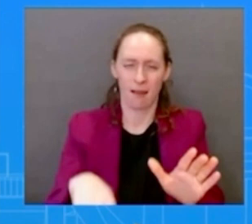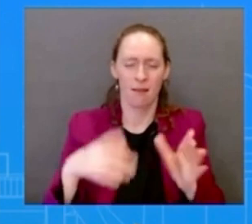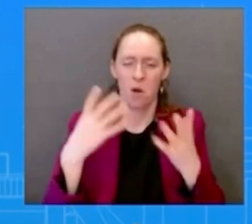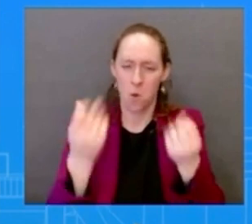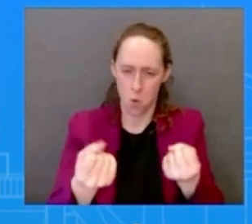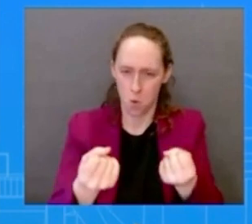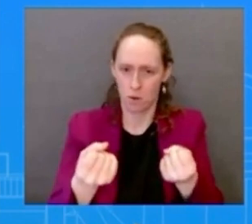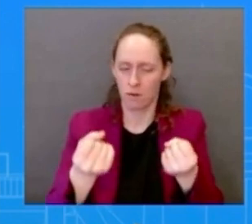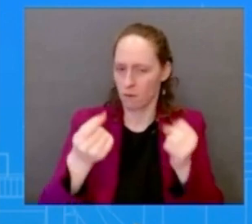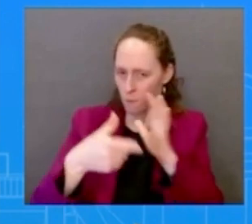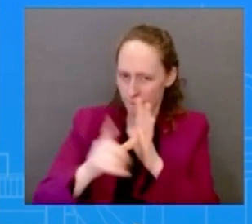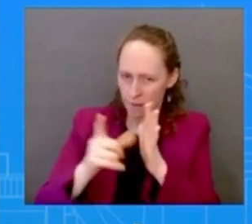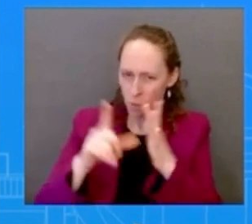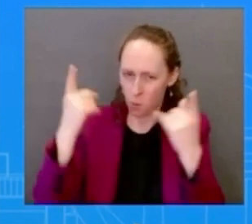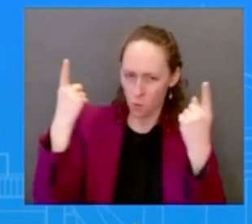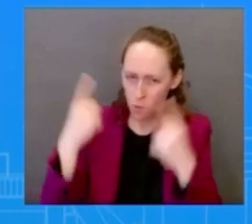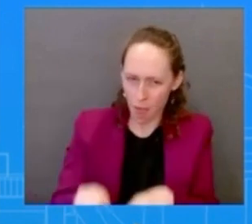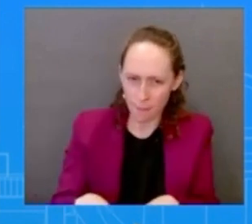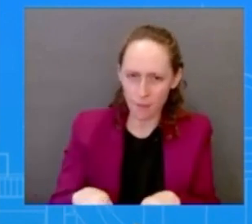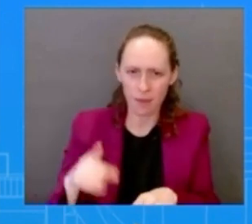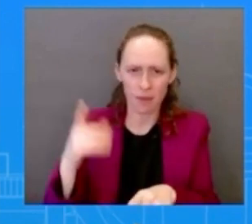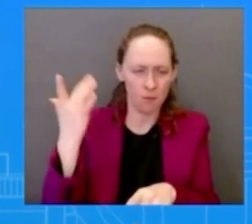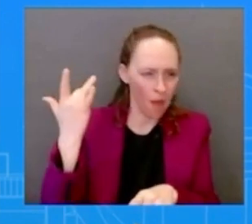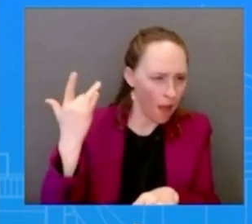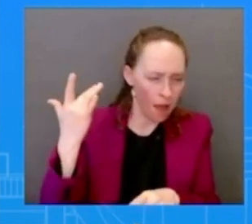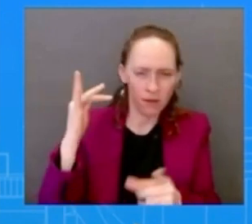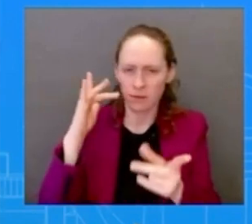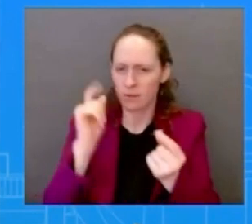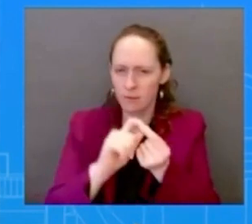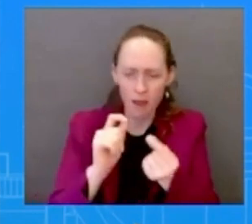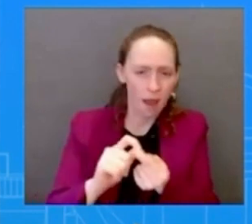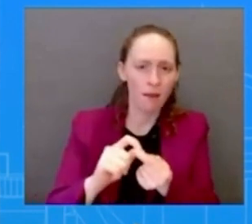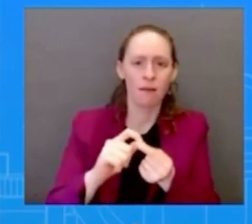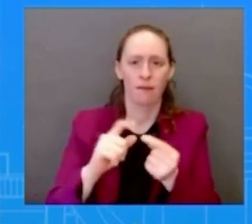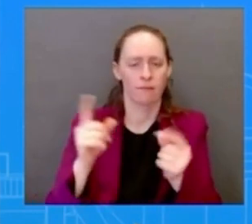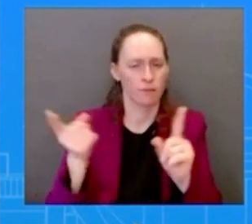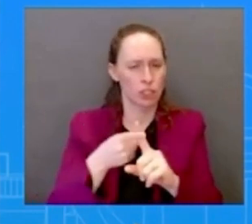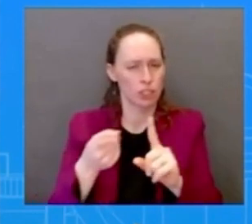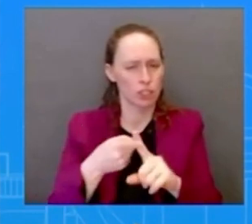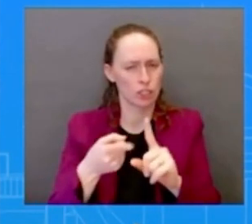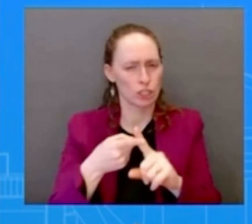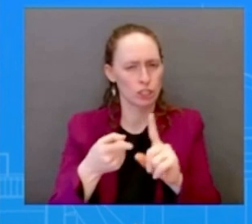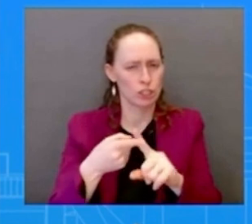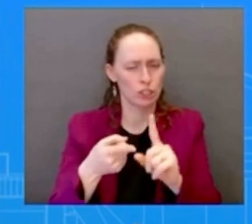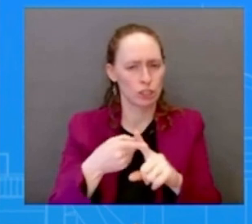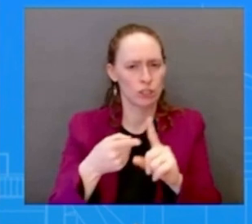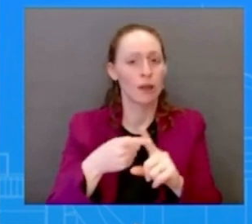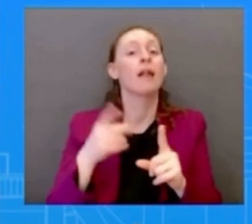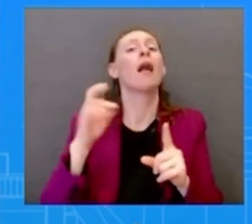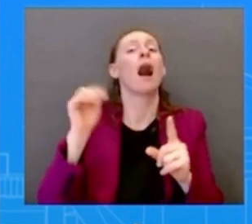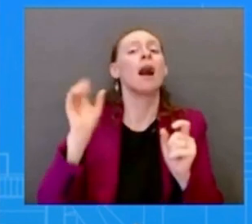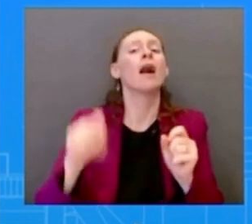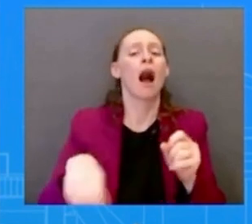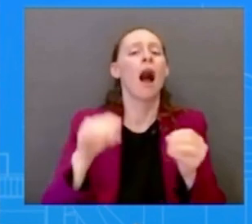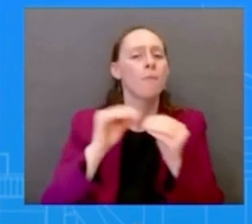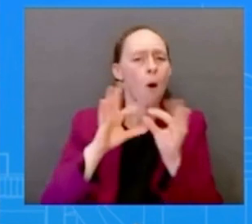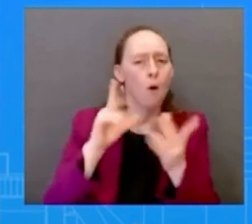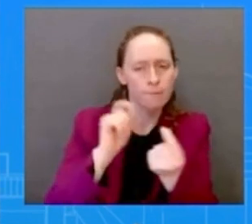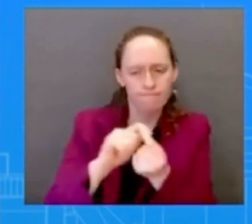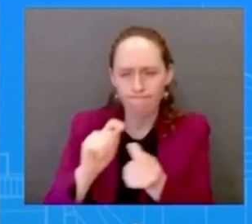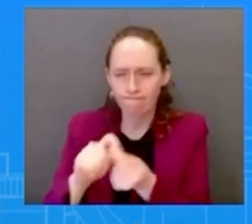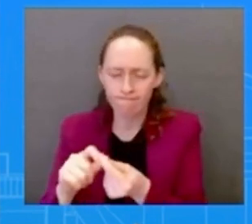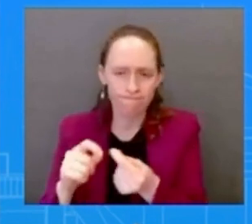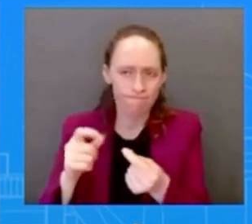uh so we can make sure to hold those to account the administration moved to ensure all deposits at silicon valley bank and signature bank